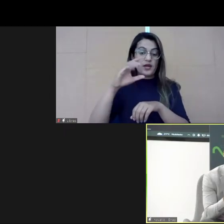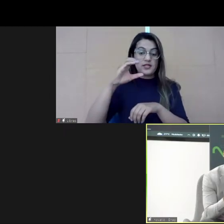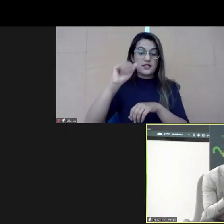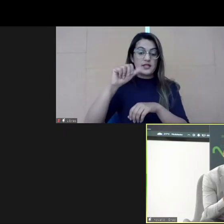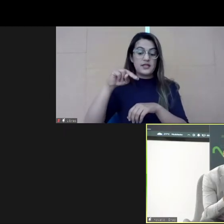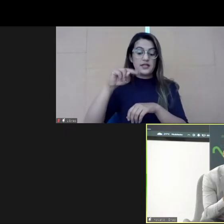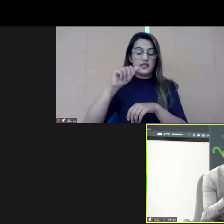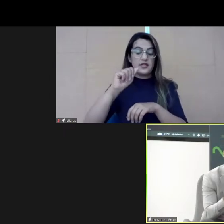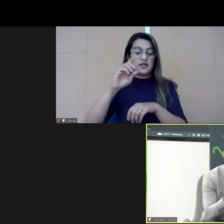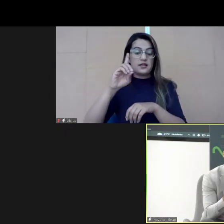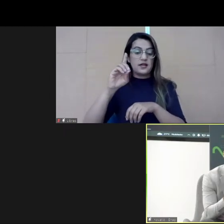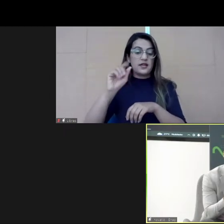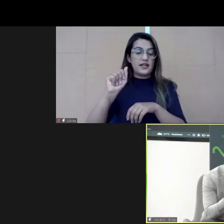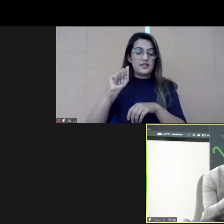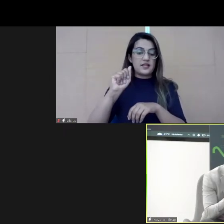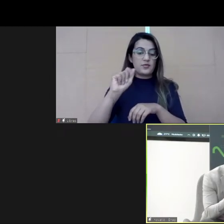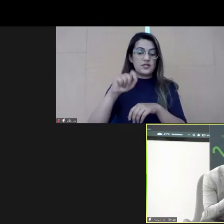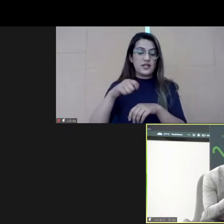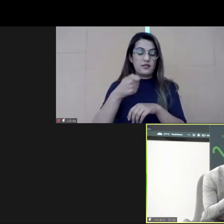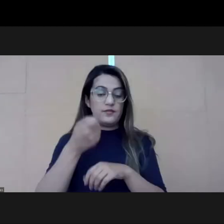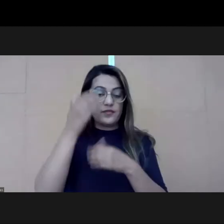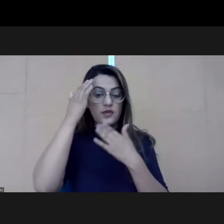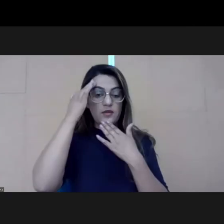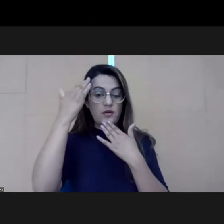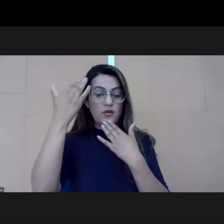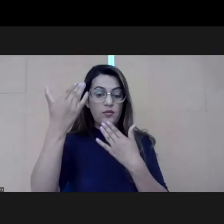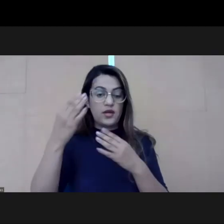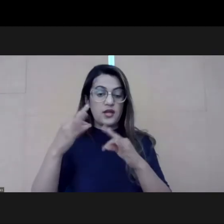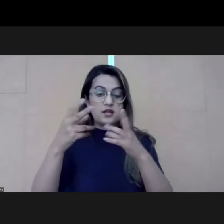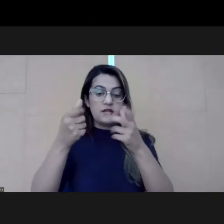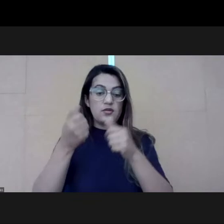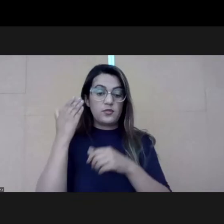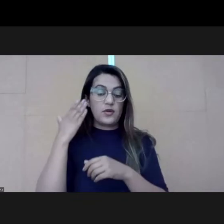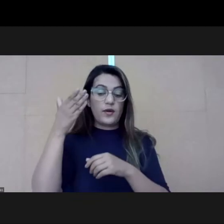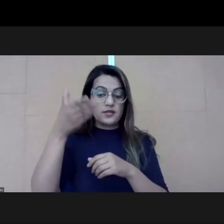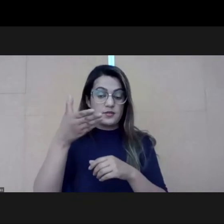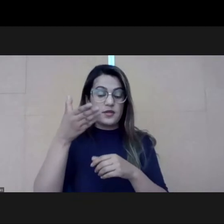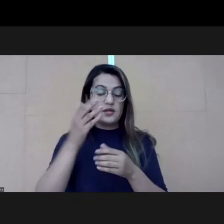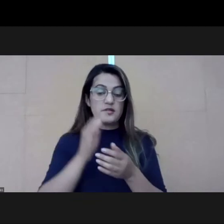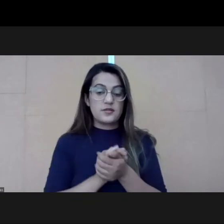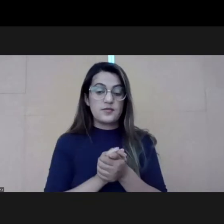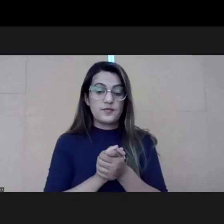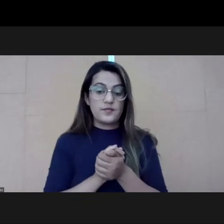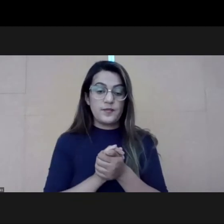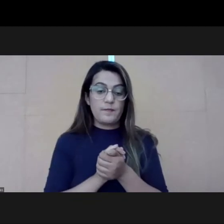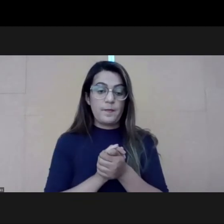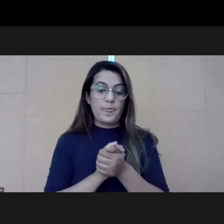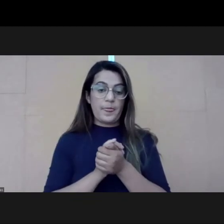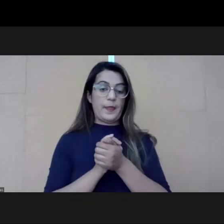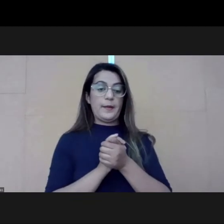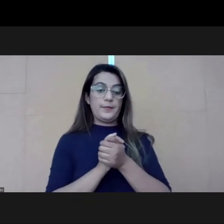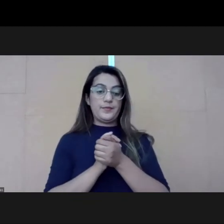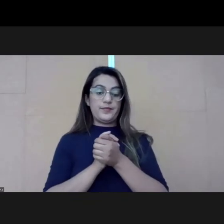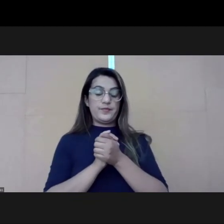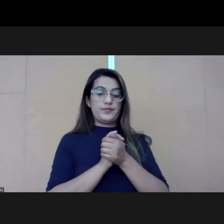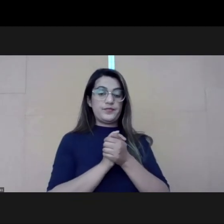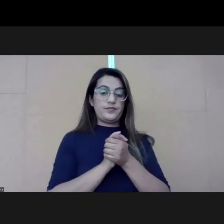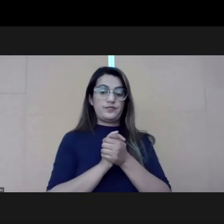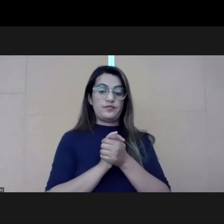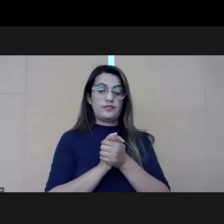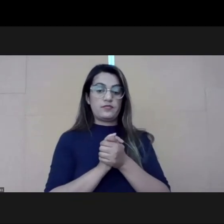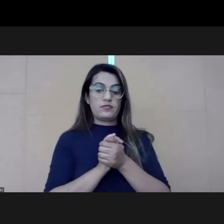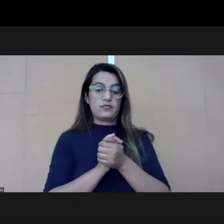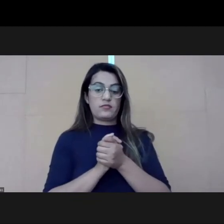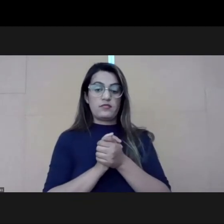in Portuguese as well for all the participants over here. Neil Bauer é o professor visitante de prática na... Neil is a visitor